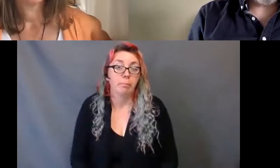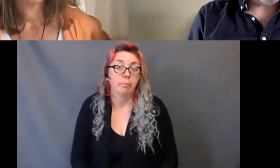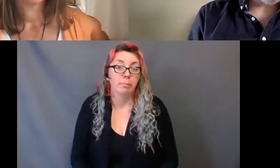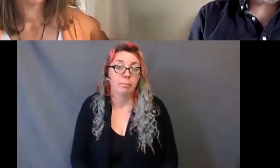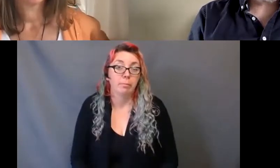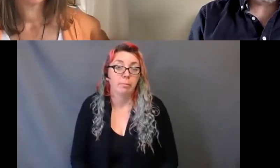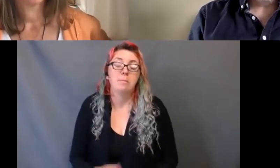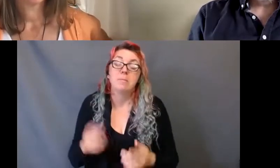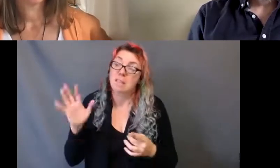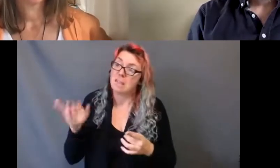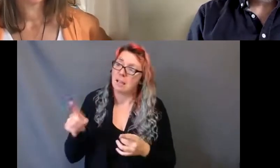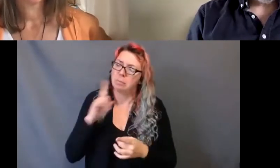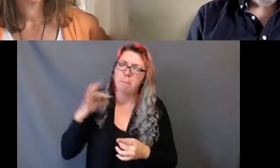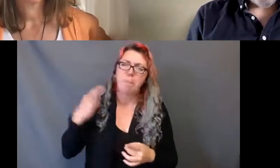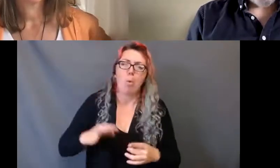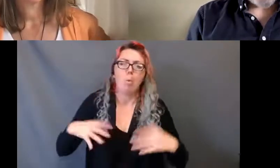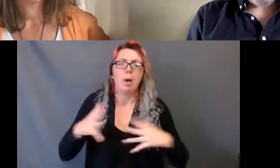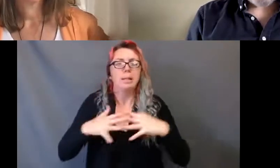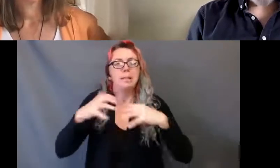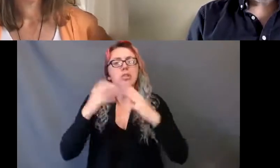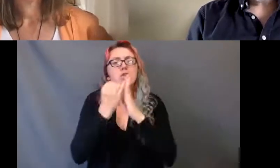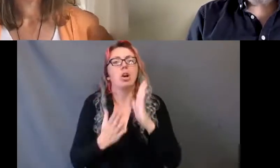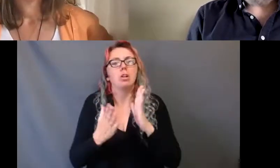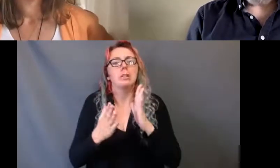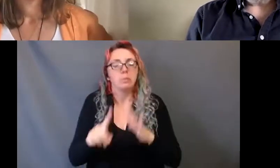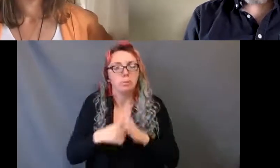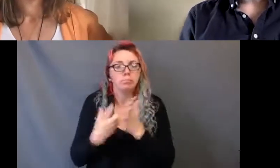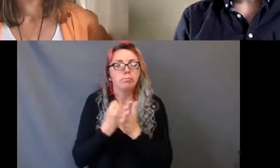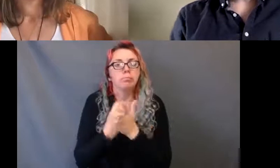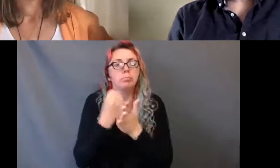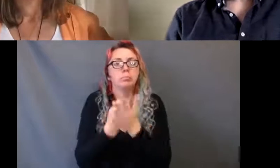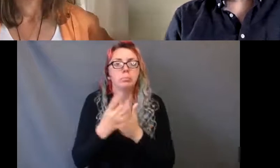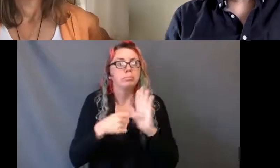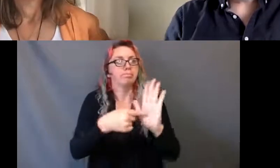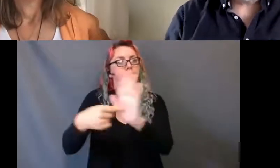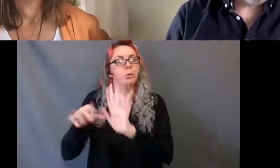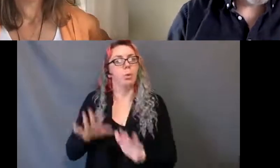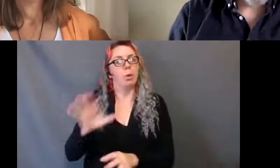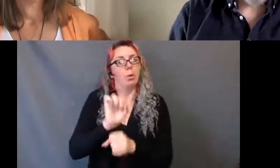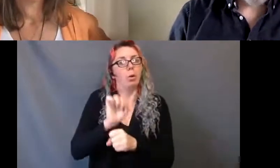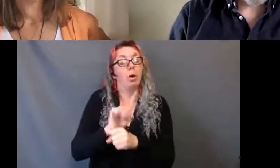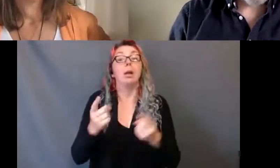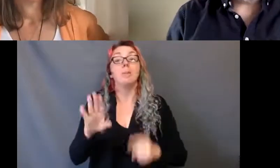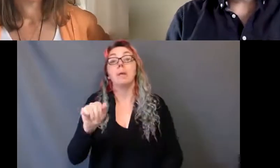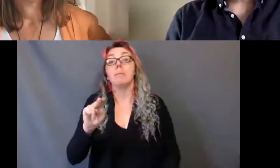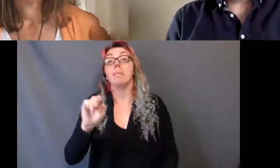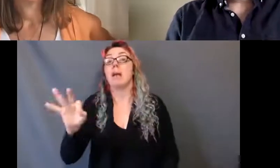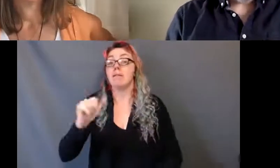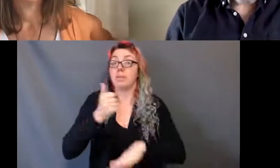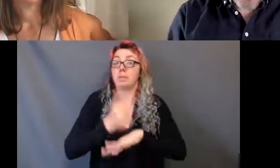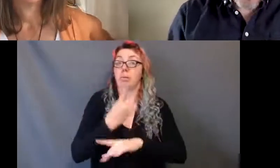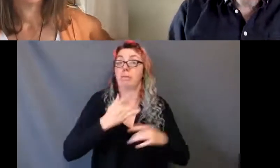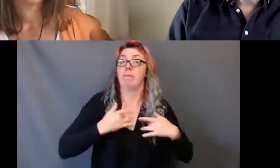of Indigenous artists. English Theatre held The Summit, a gathering in Banff to discuss issues around Indigenous representation in the theatre.